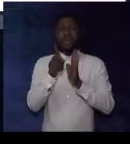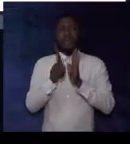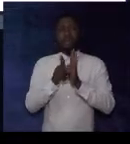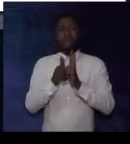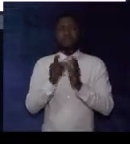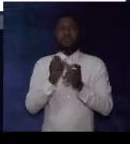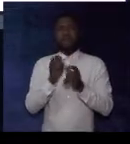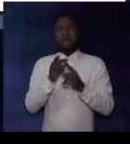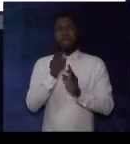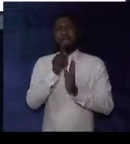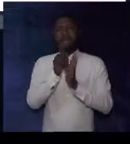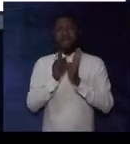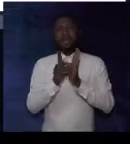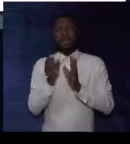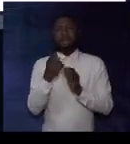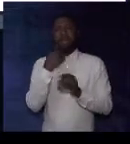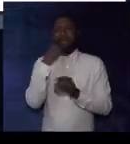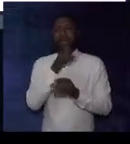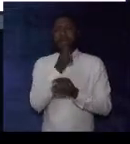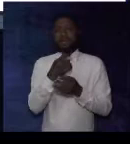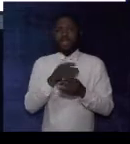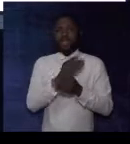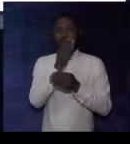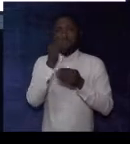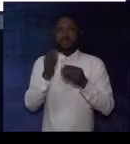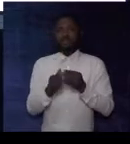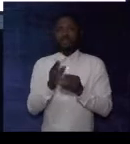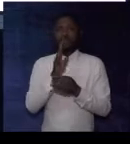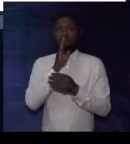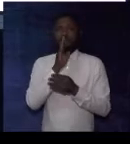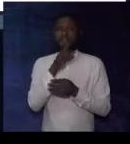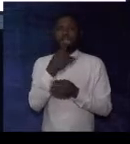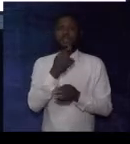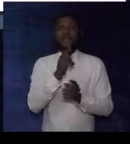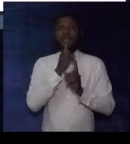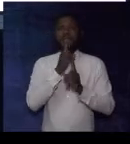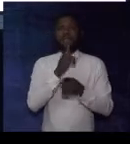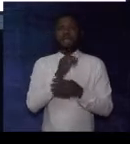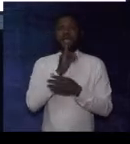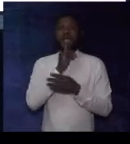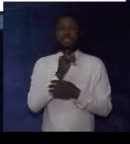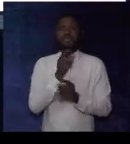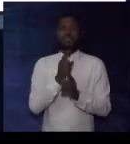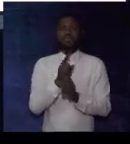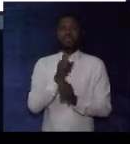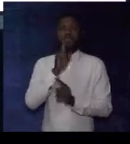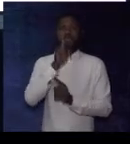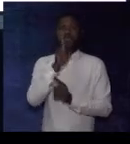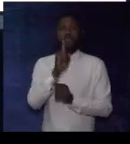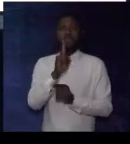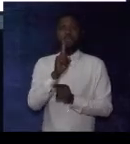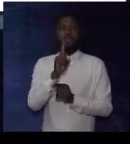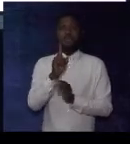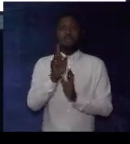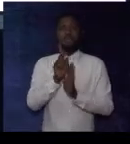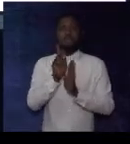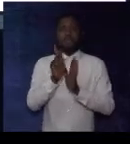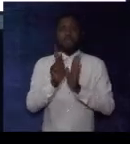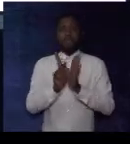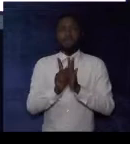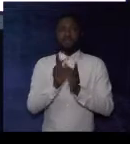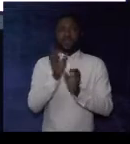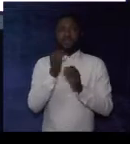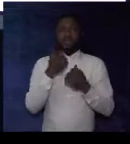paragraphs or paragraphs must the conclusion be? The answer is one. Just one paragraph.